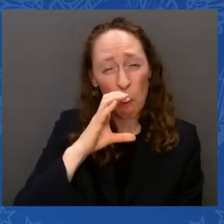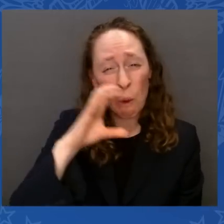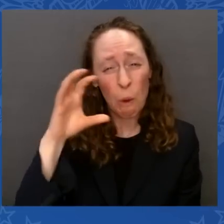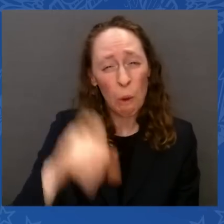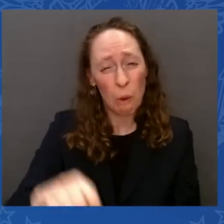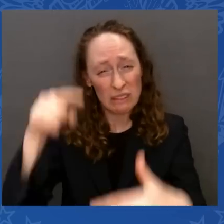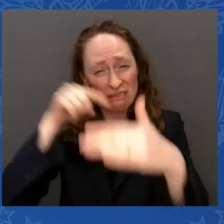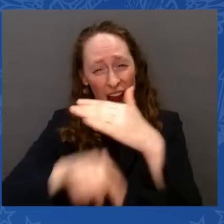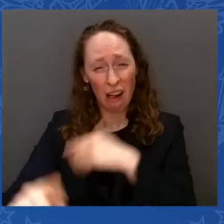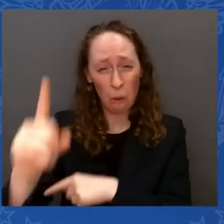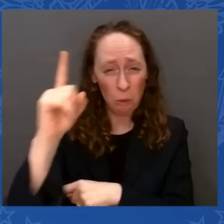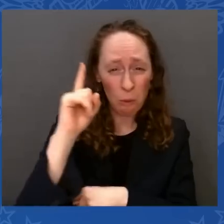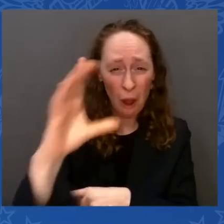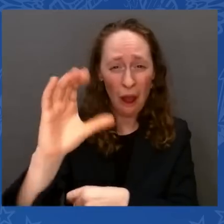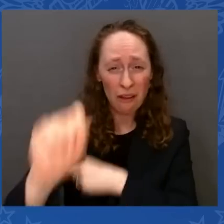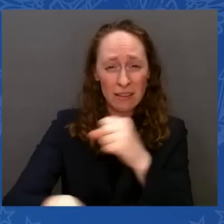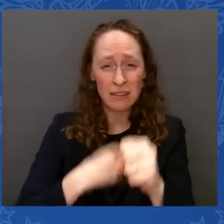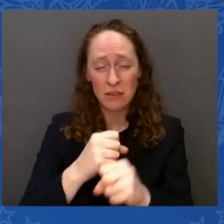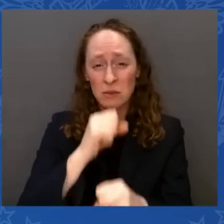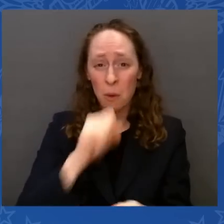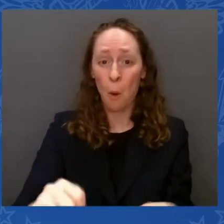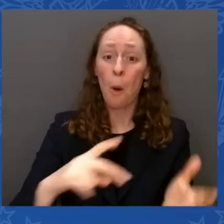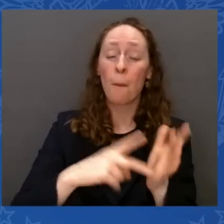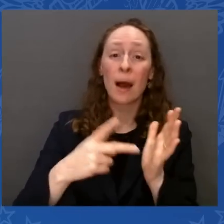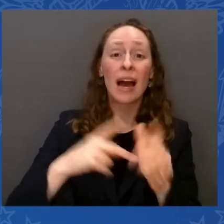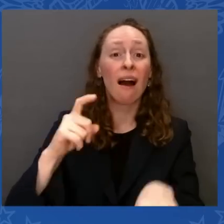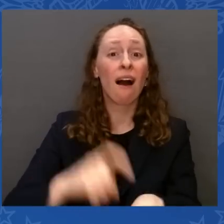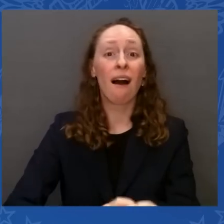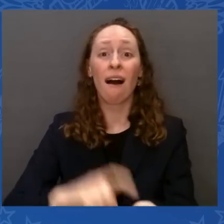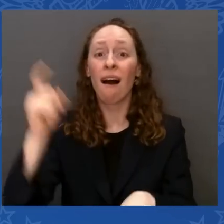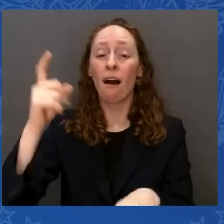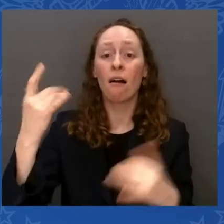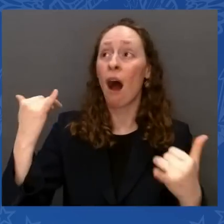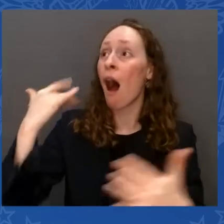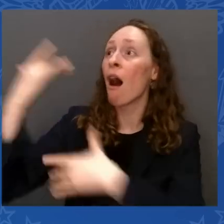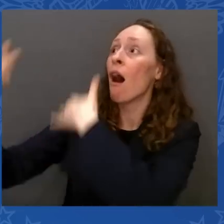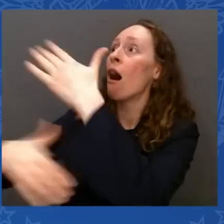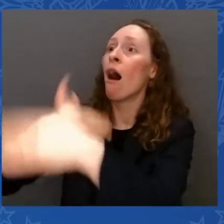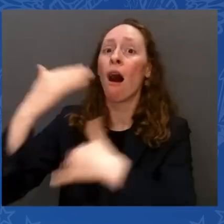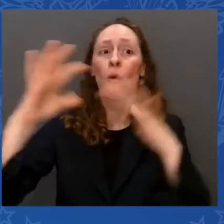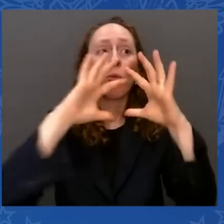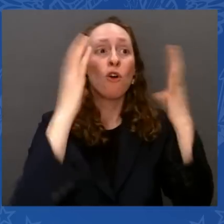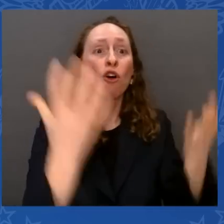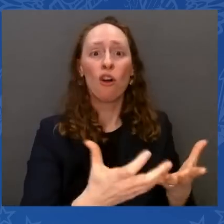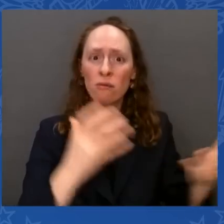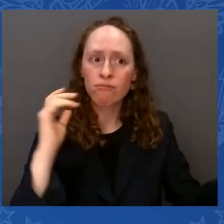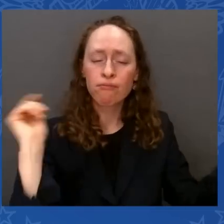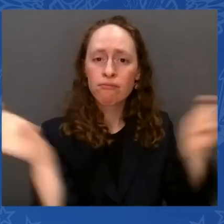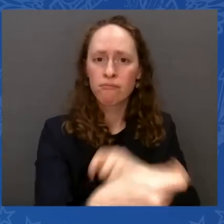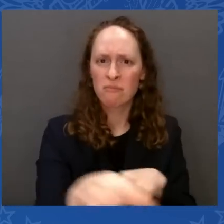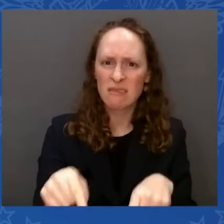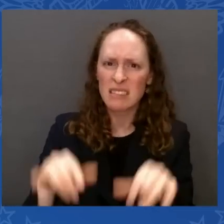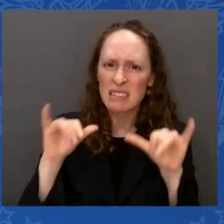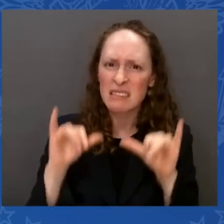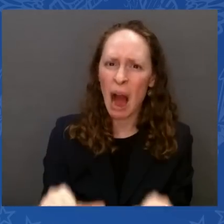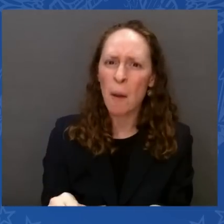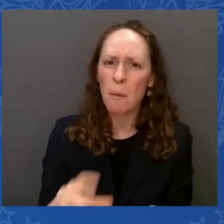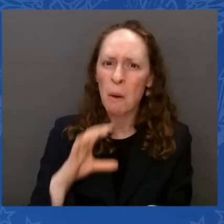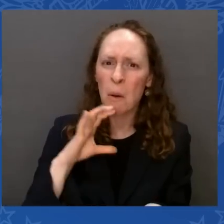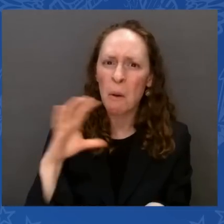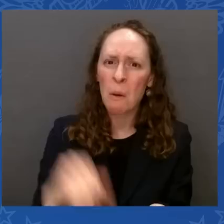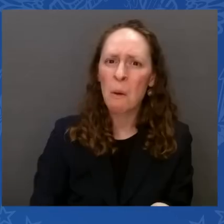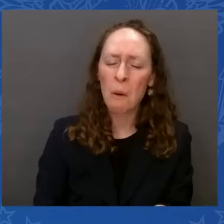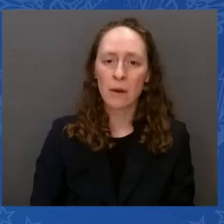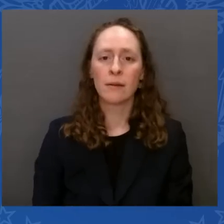in the northeast corridor, but in a city. of 30 miles an it's going to go through there at 100 miles an hour. And it's a $4 billion investment. And guess